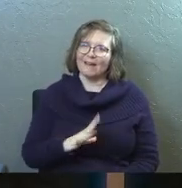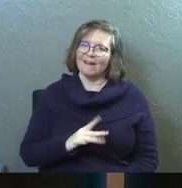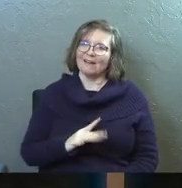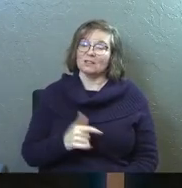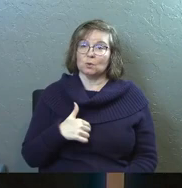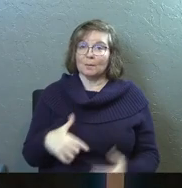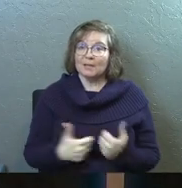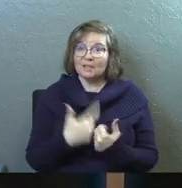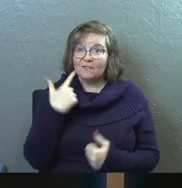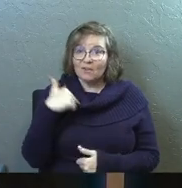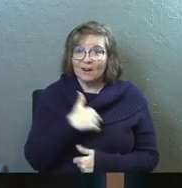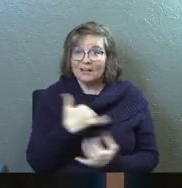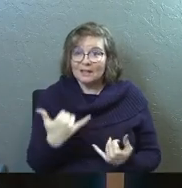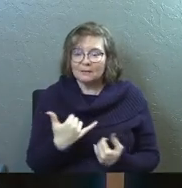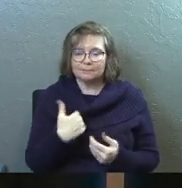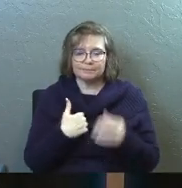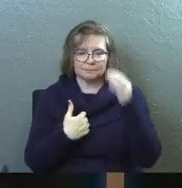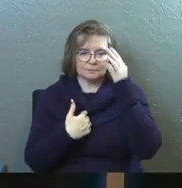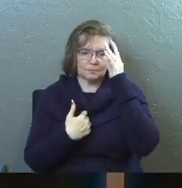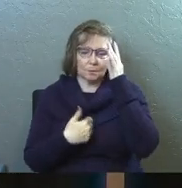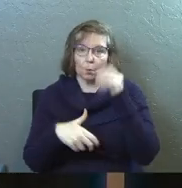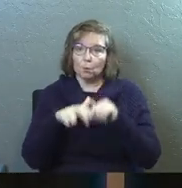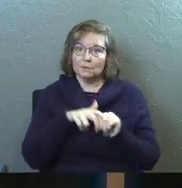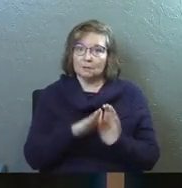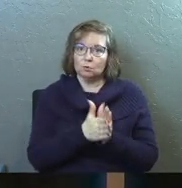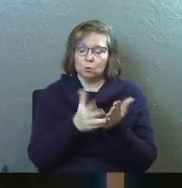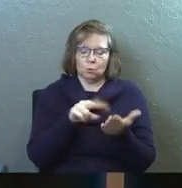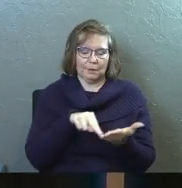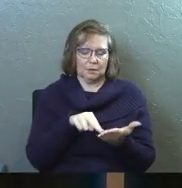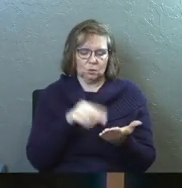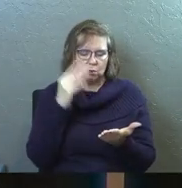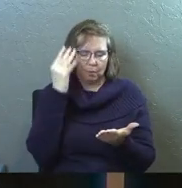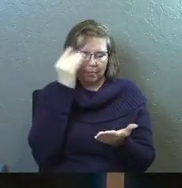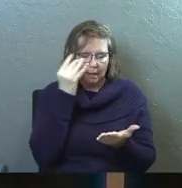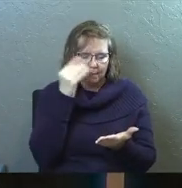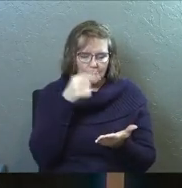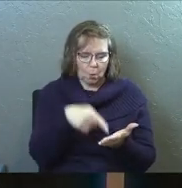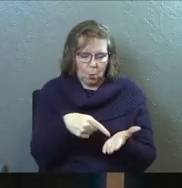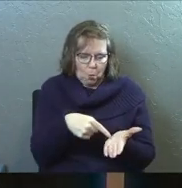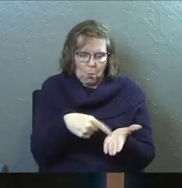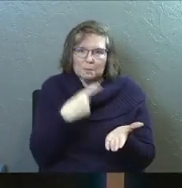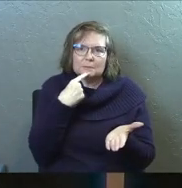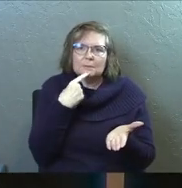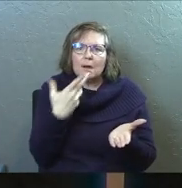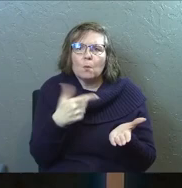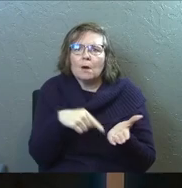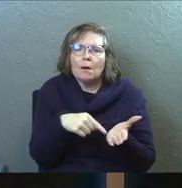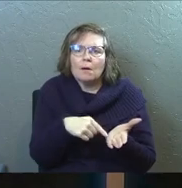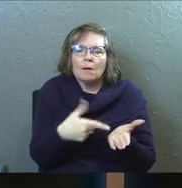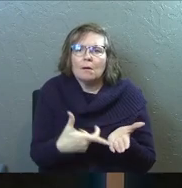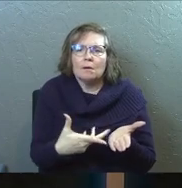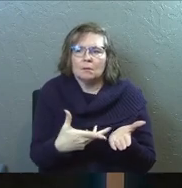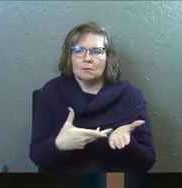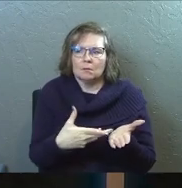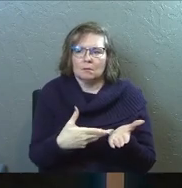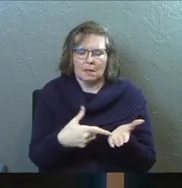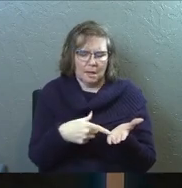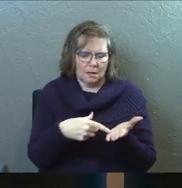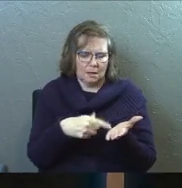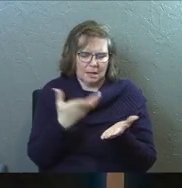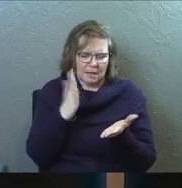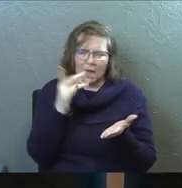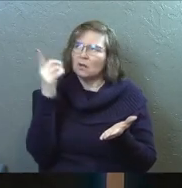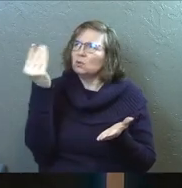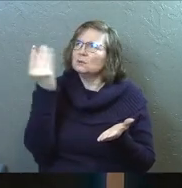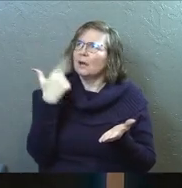And so my challenge for us again is like, when we're sitting down to read our scriptures, think about these things. Like ask, okay, what are you saying to me